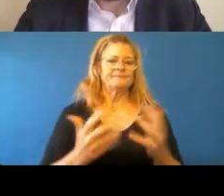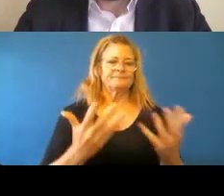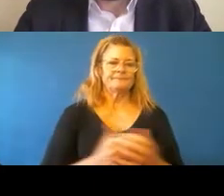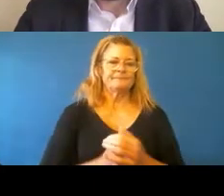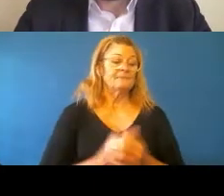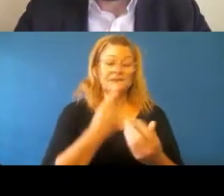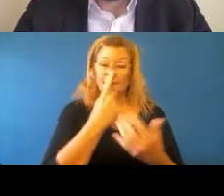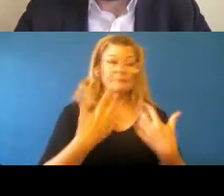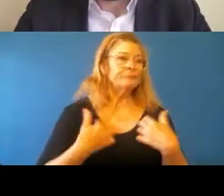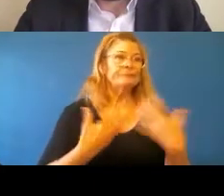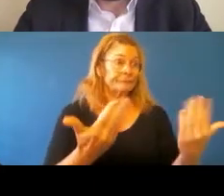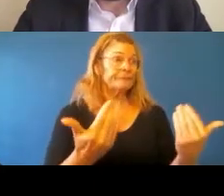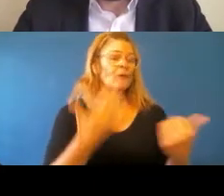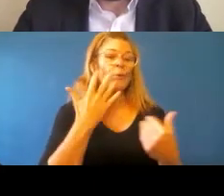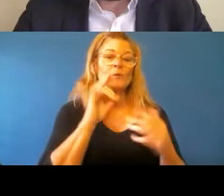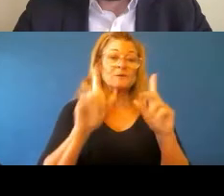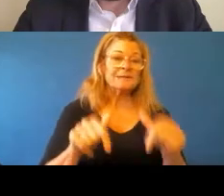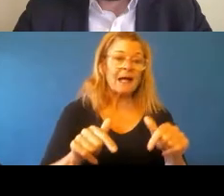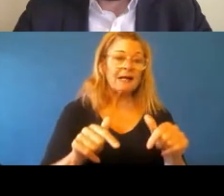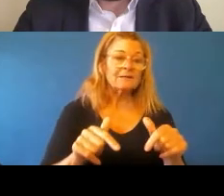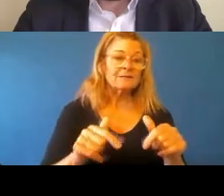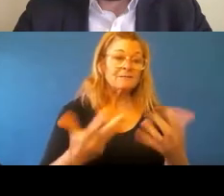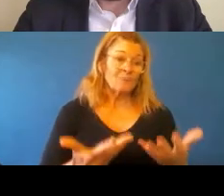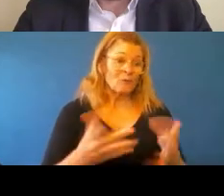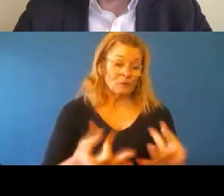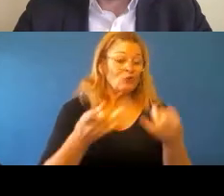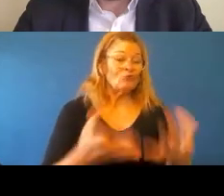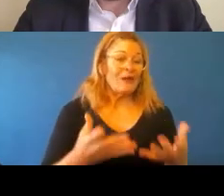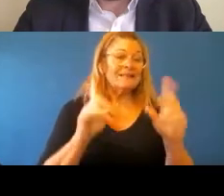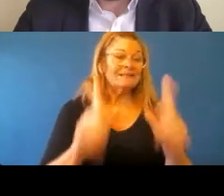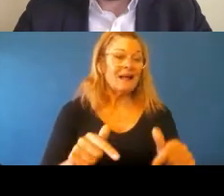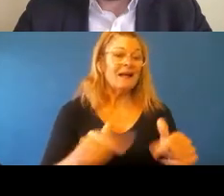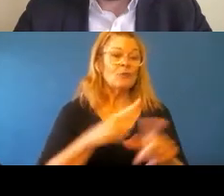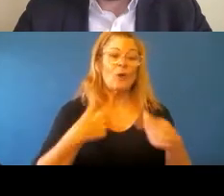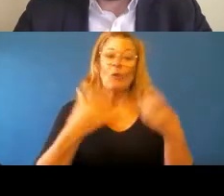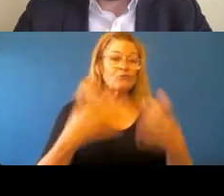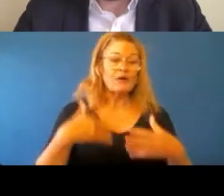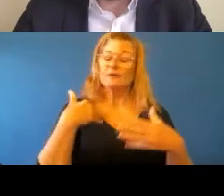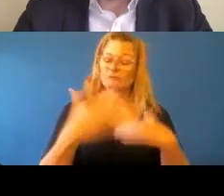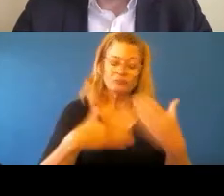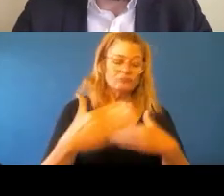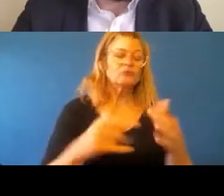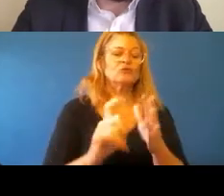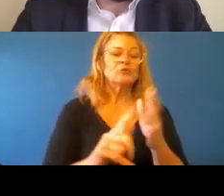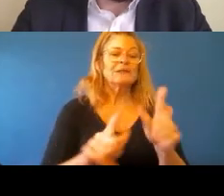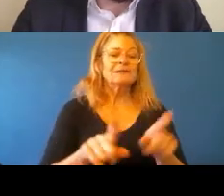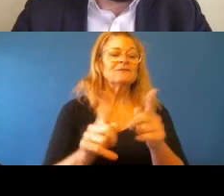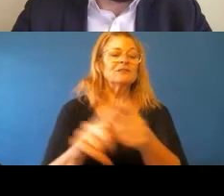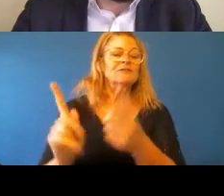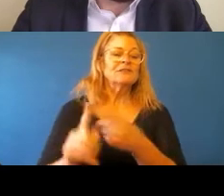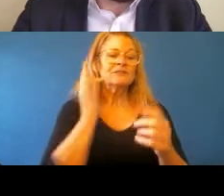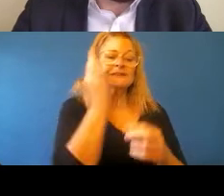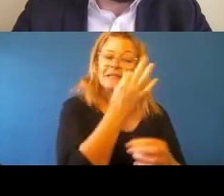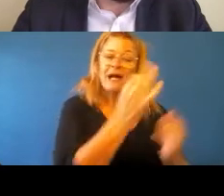going to begin and when it's already begun? We're already underway in doing various landscape works with other